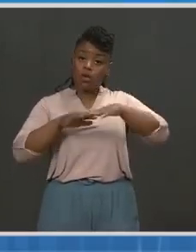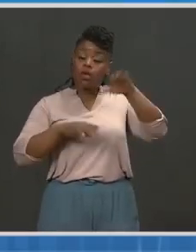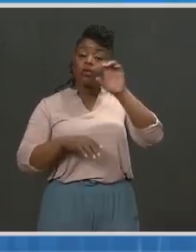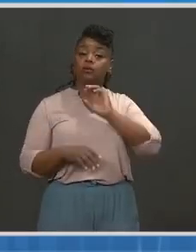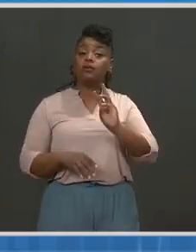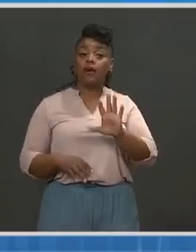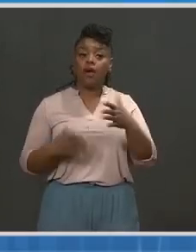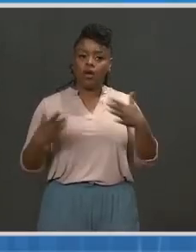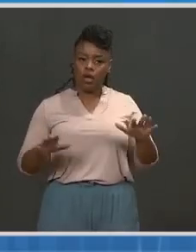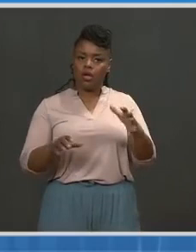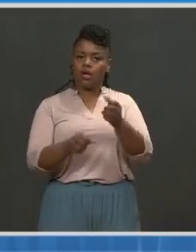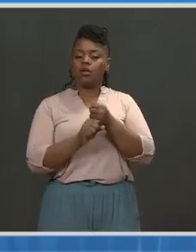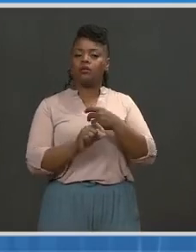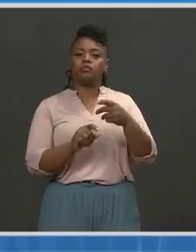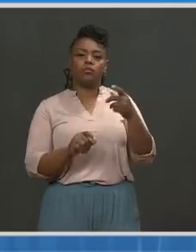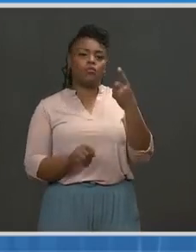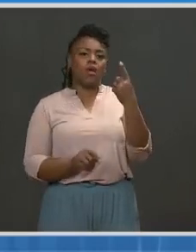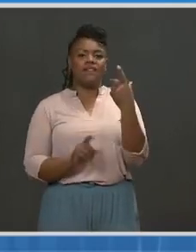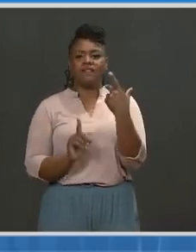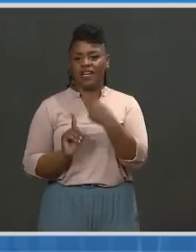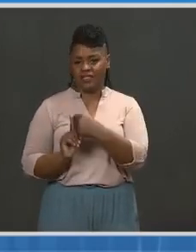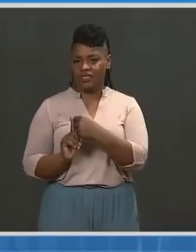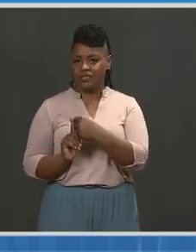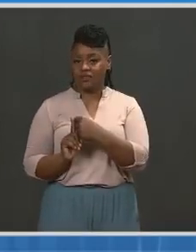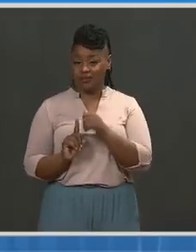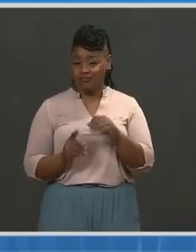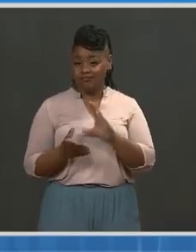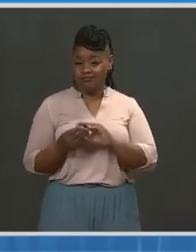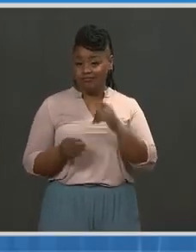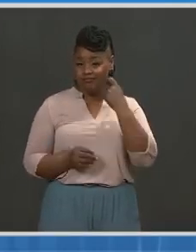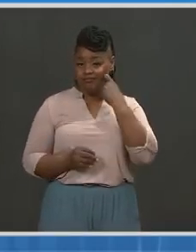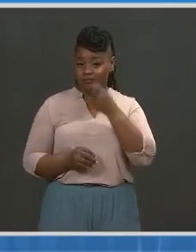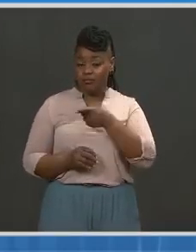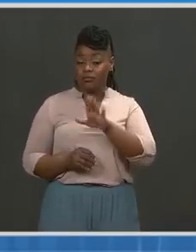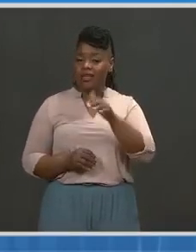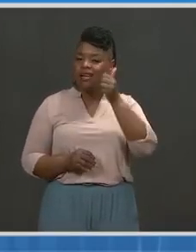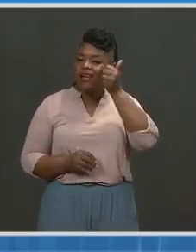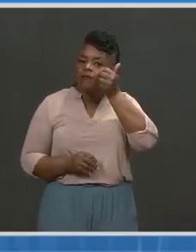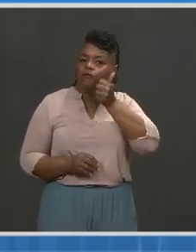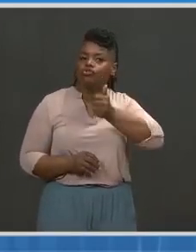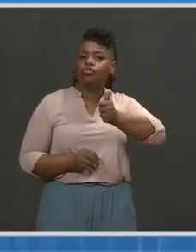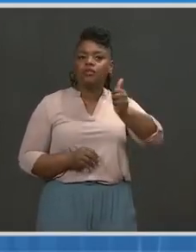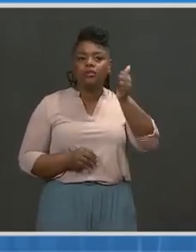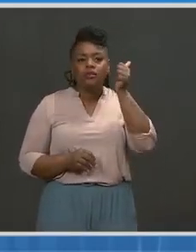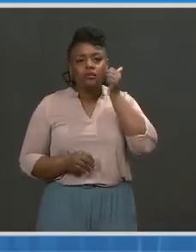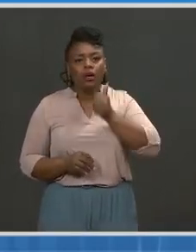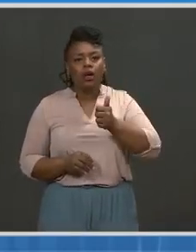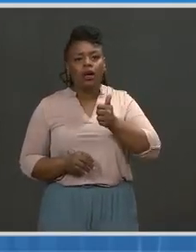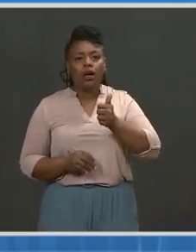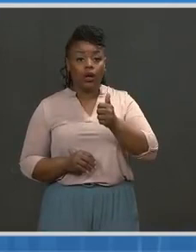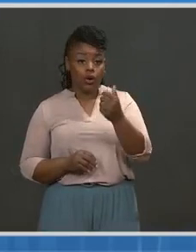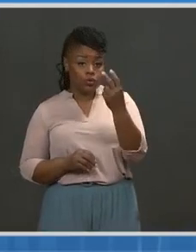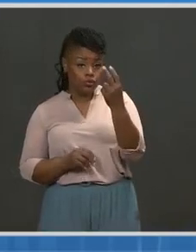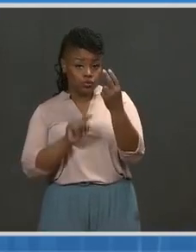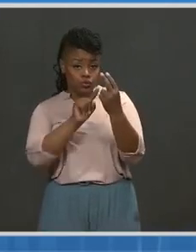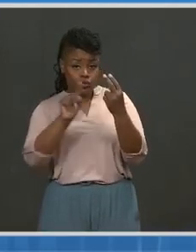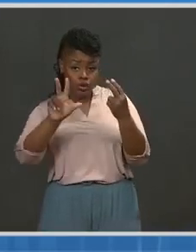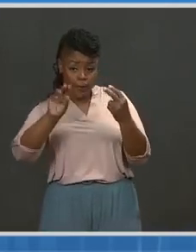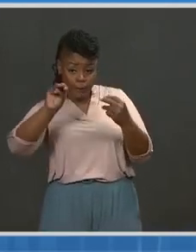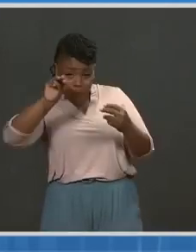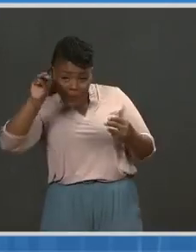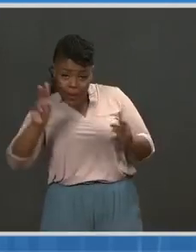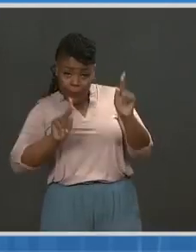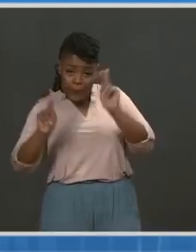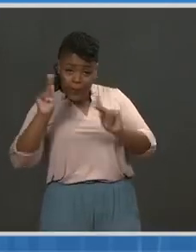or older have received at least one dose. And as Dr. Walensky said, every day, two and a half to three million